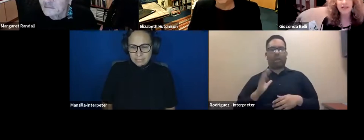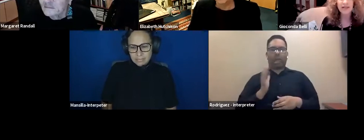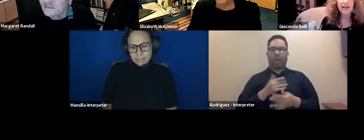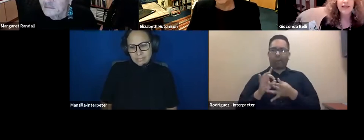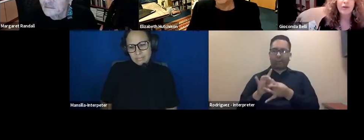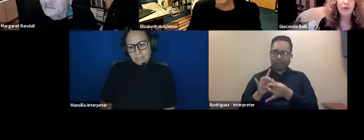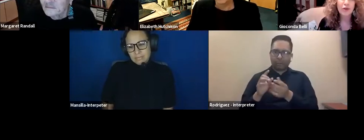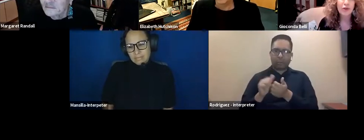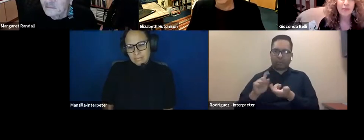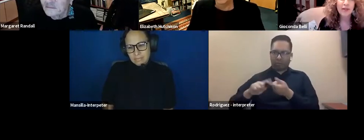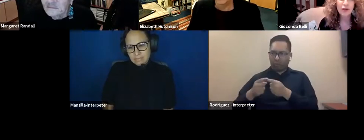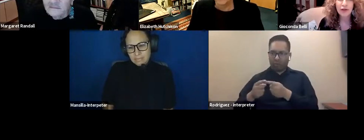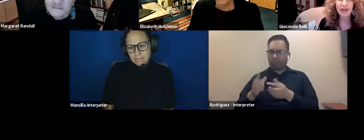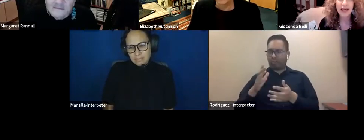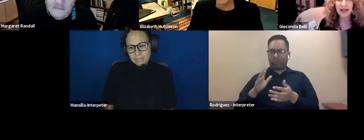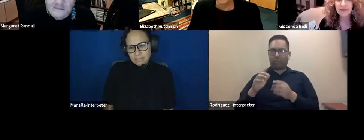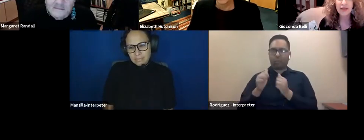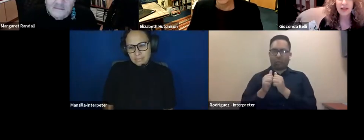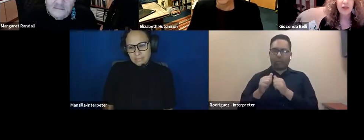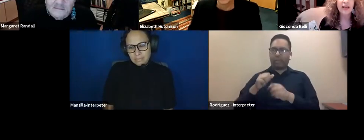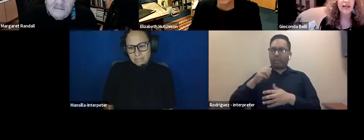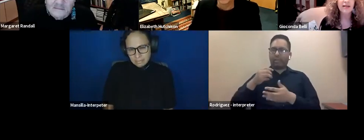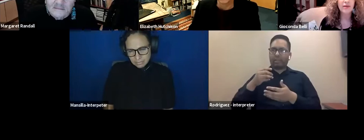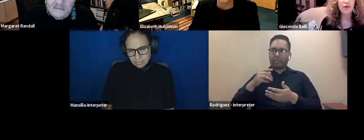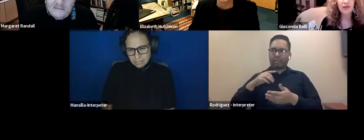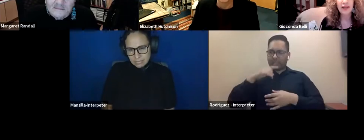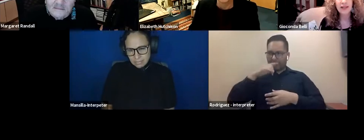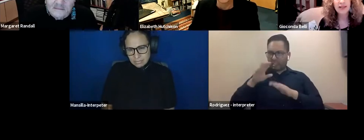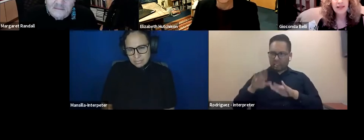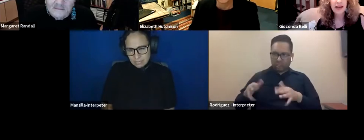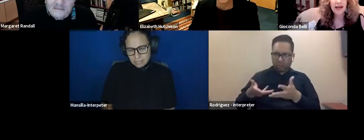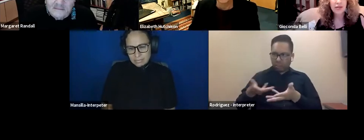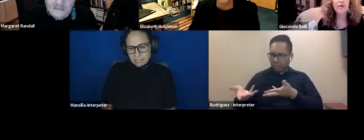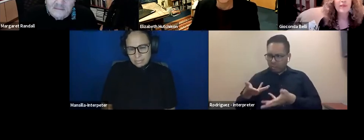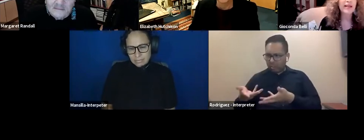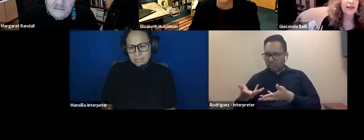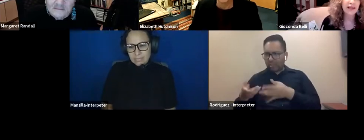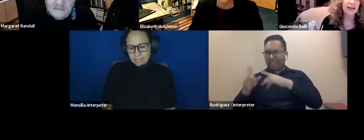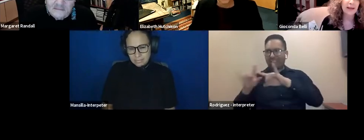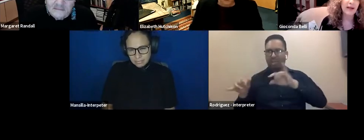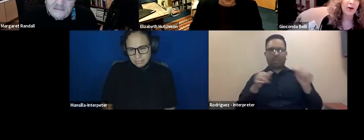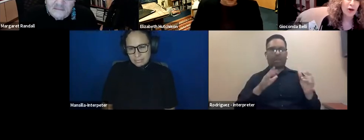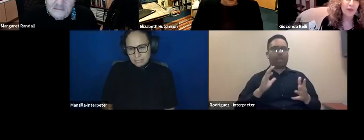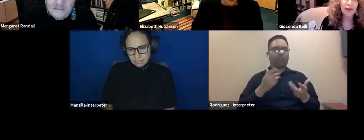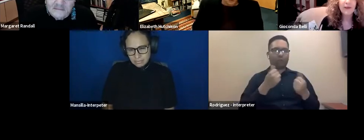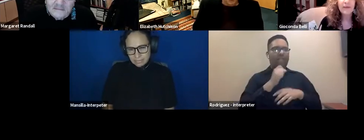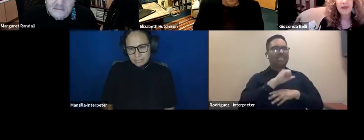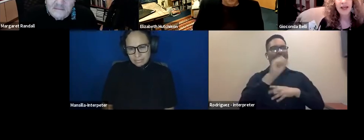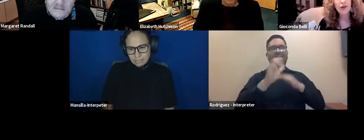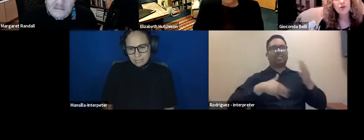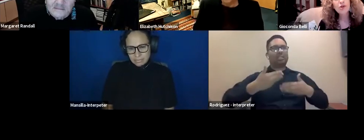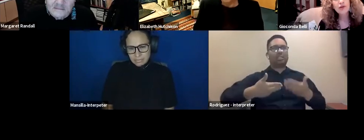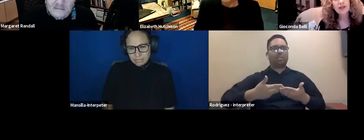of all this, you know, topsy-turvy lives that we had, all of that is, has something in common.